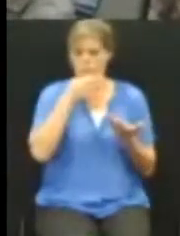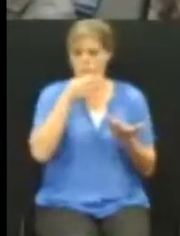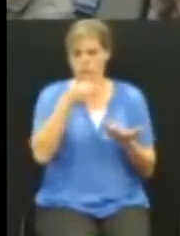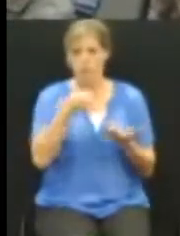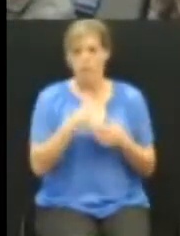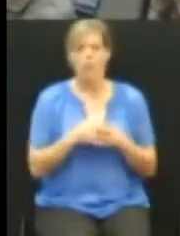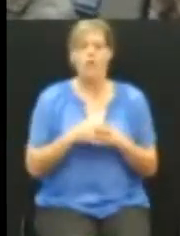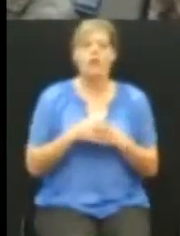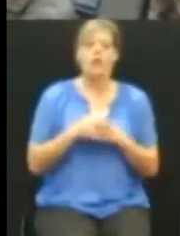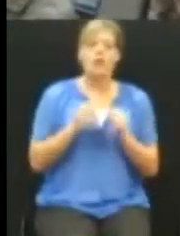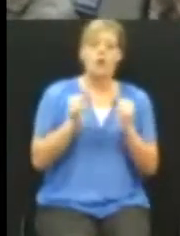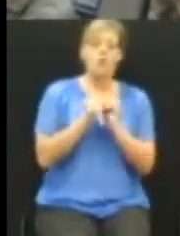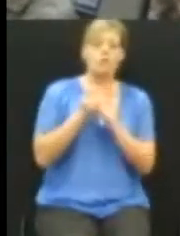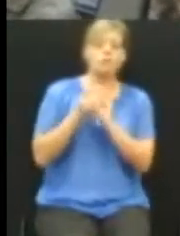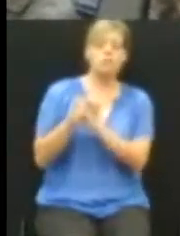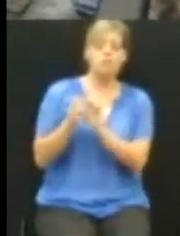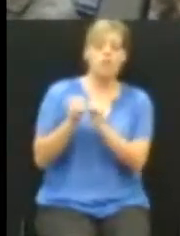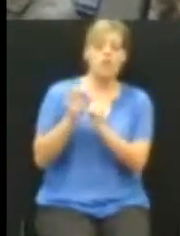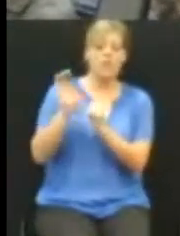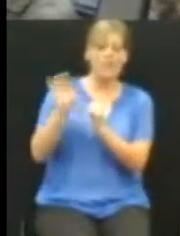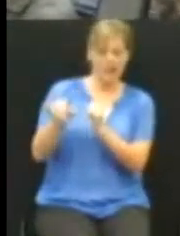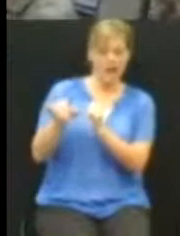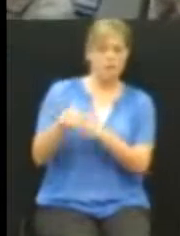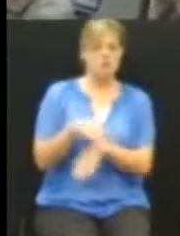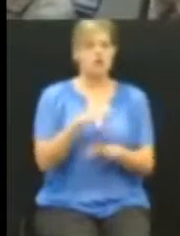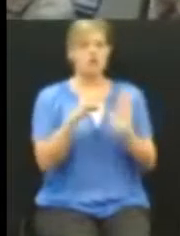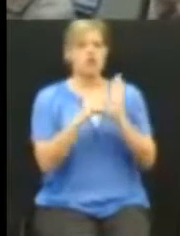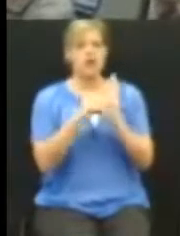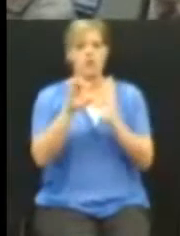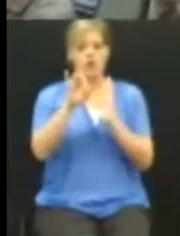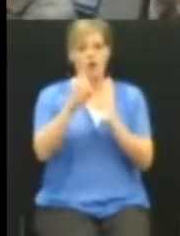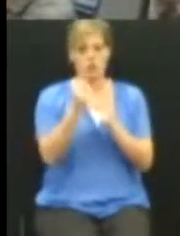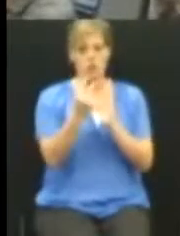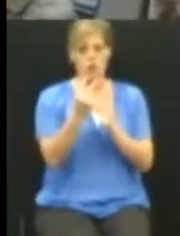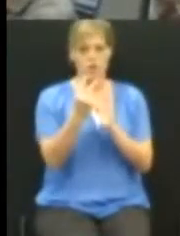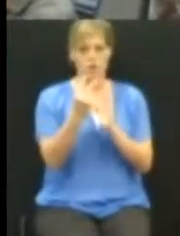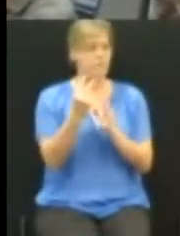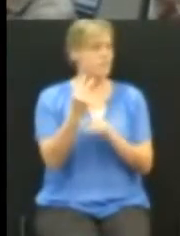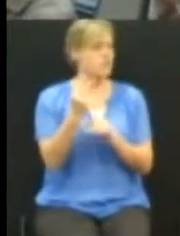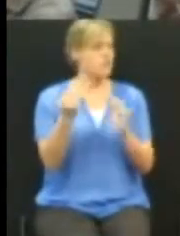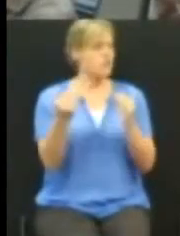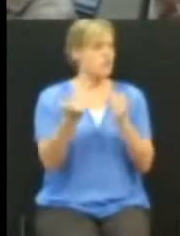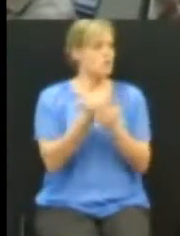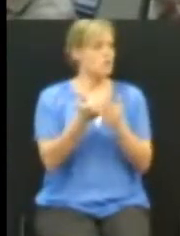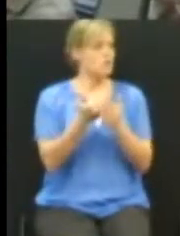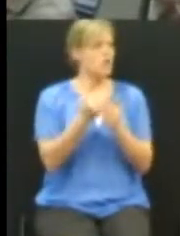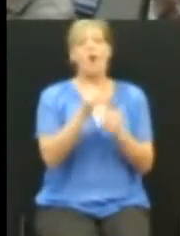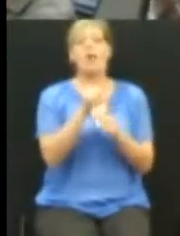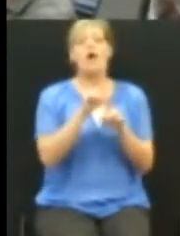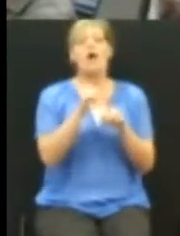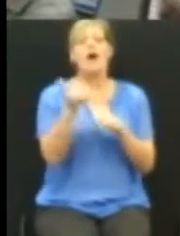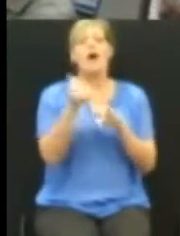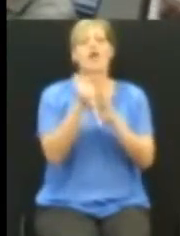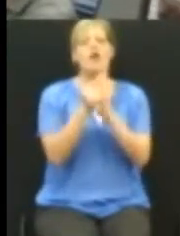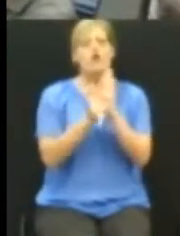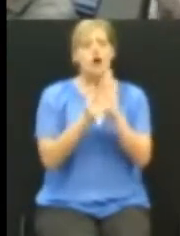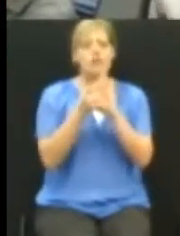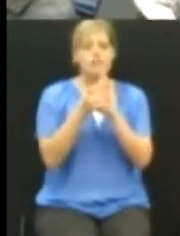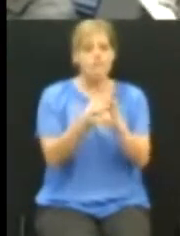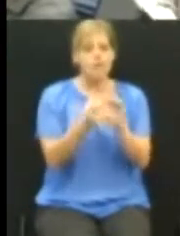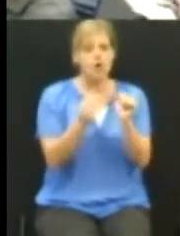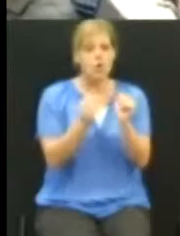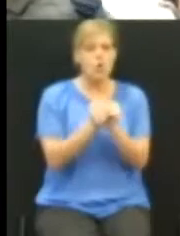that, in terms of Chapter 8, 12, the nuisance laws here regarding littering, pollution,